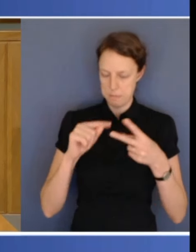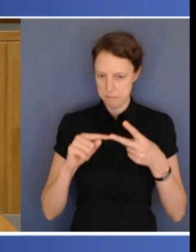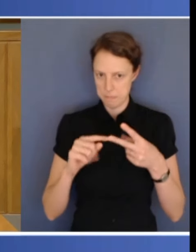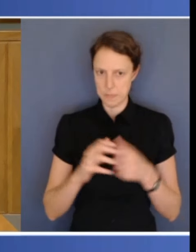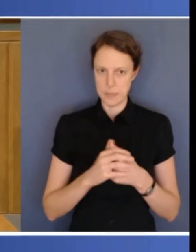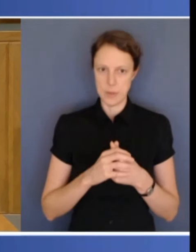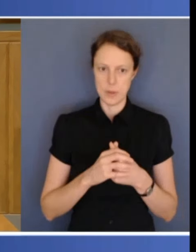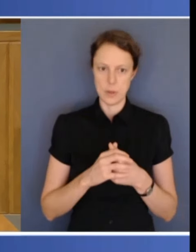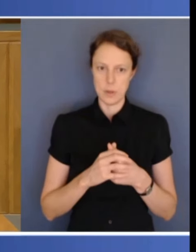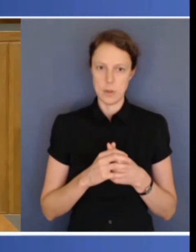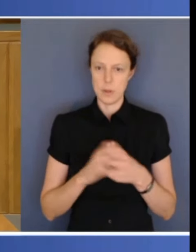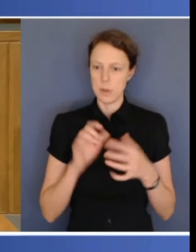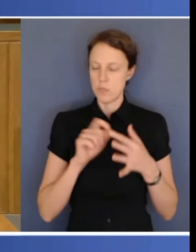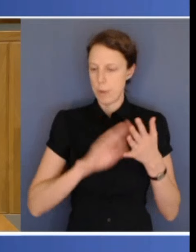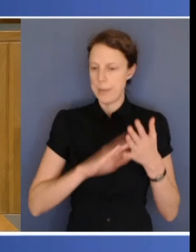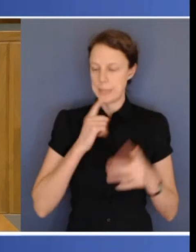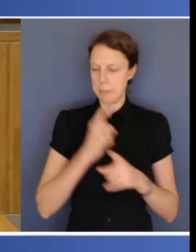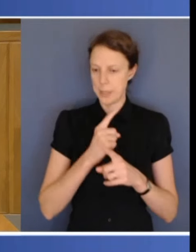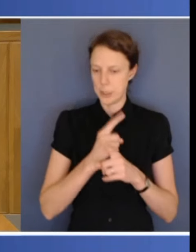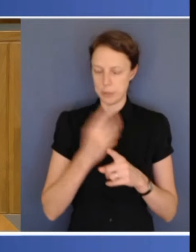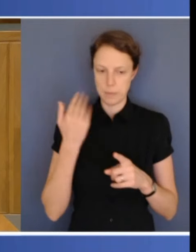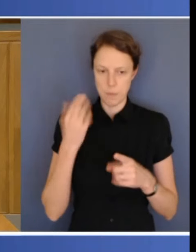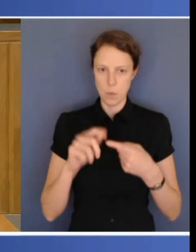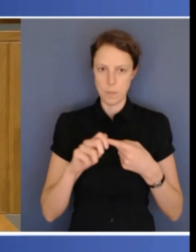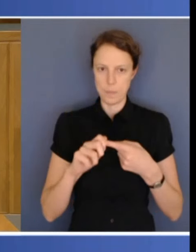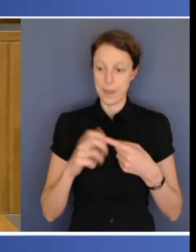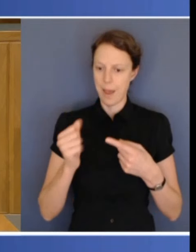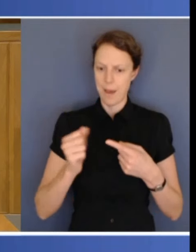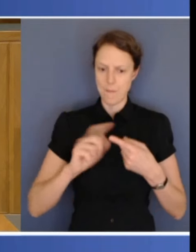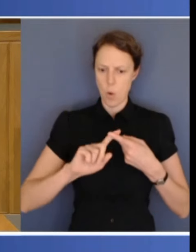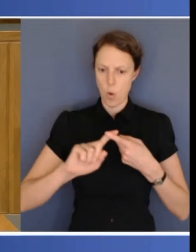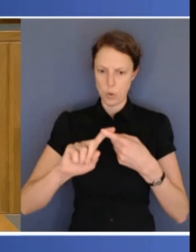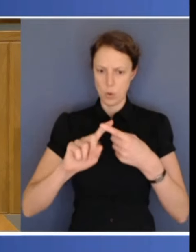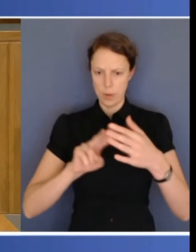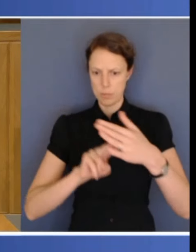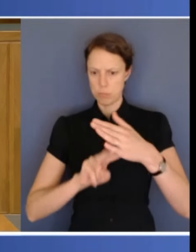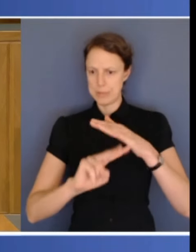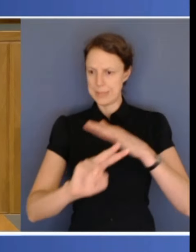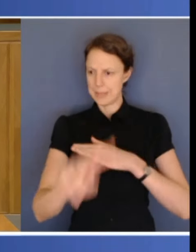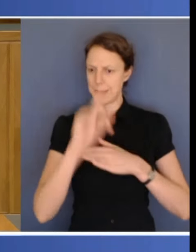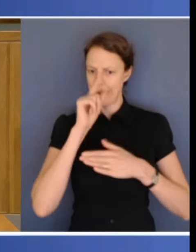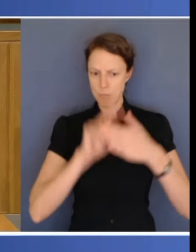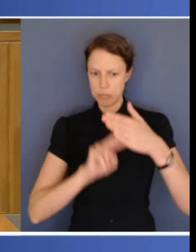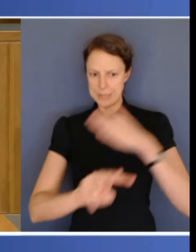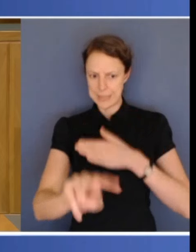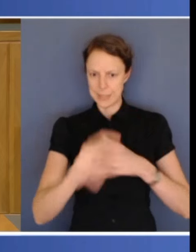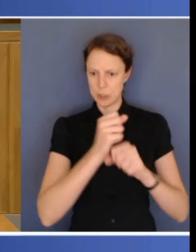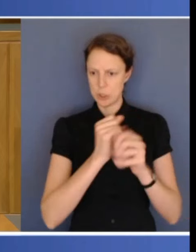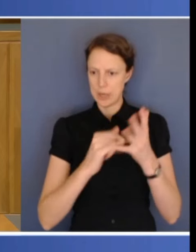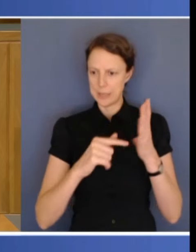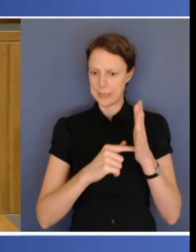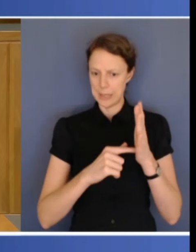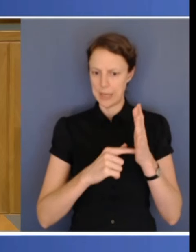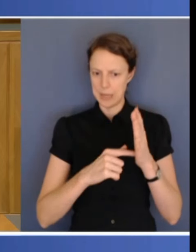his opening remarks. By having that ongoing certainty for the next three years, or an extension on the GST arrangements for another three